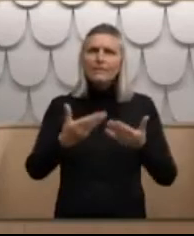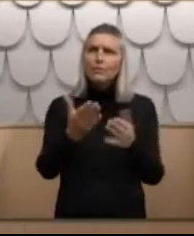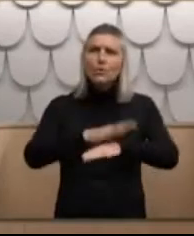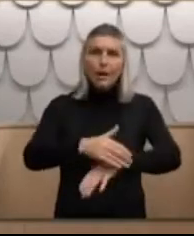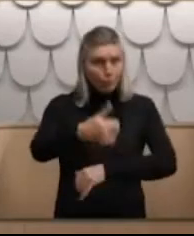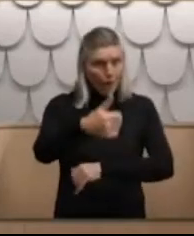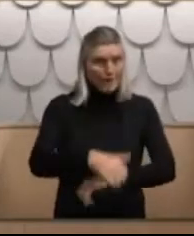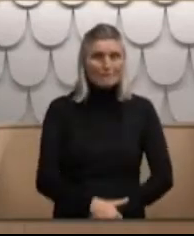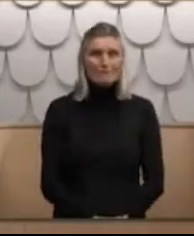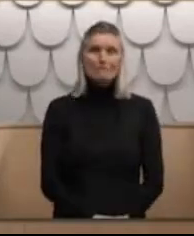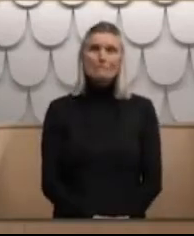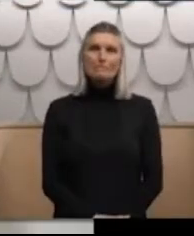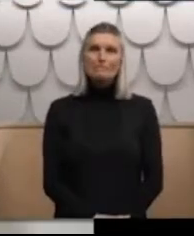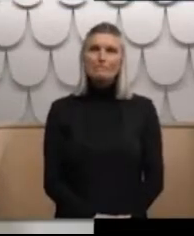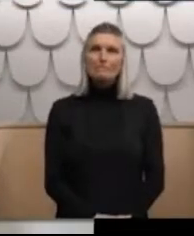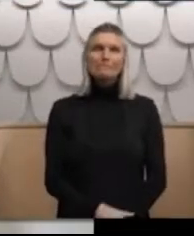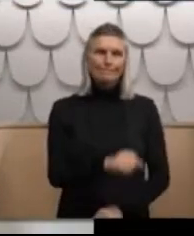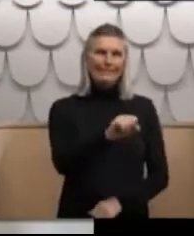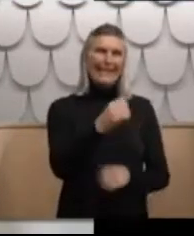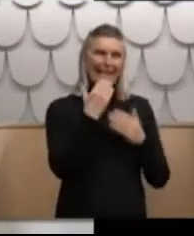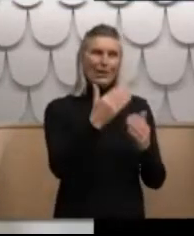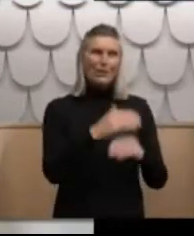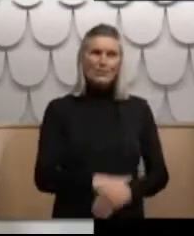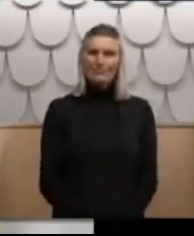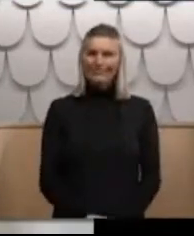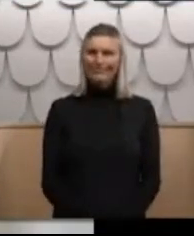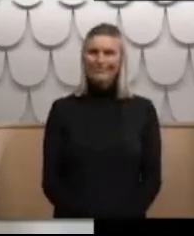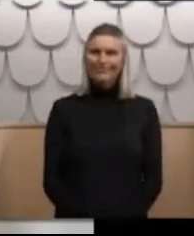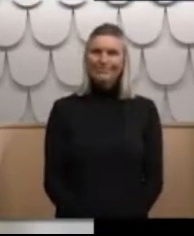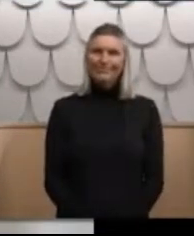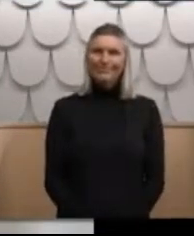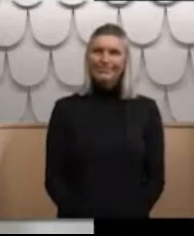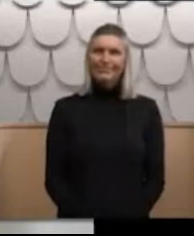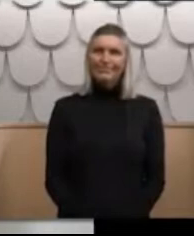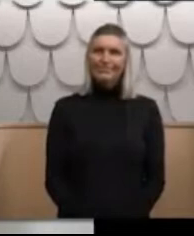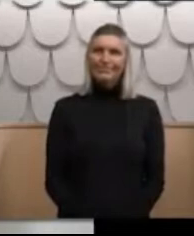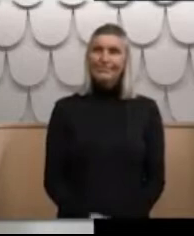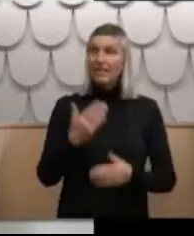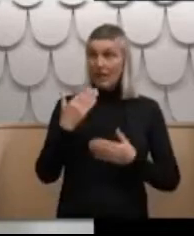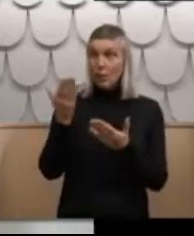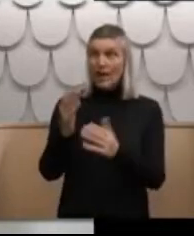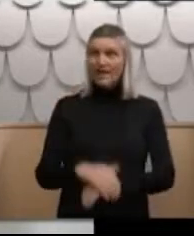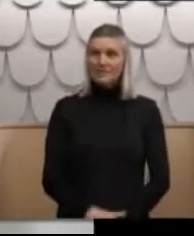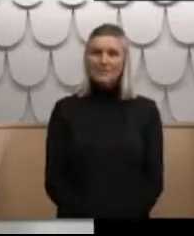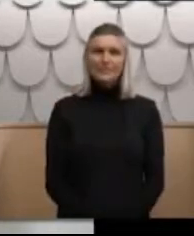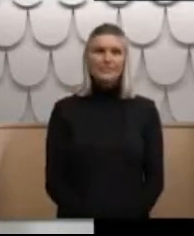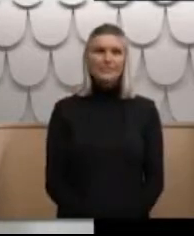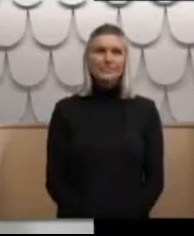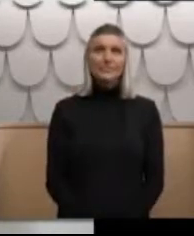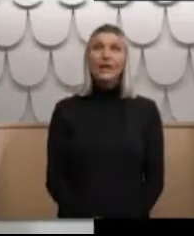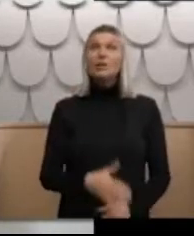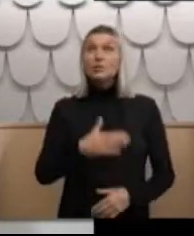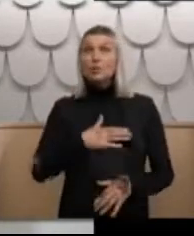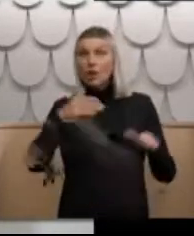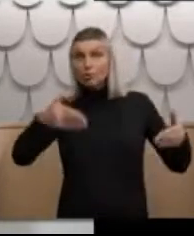time, alright? Thank you. Kea koe te tikanga. Thank you, Alana. So, would you